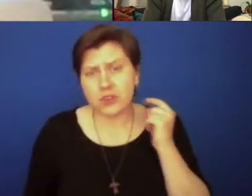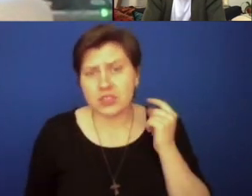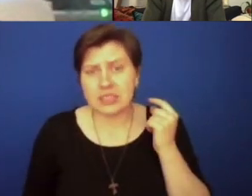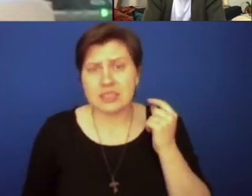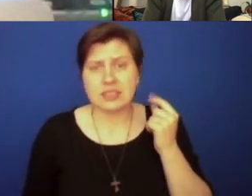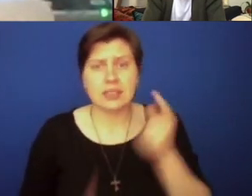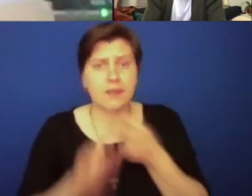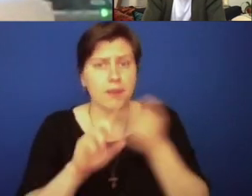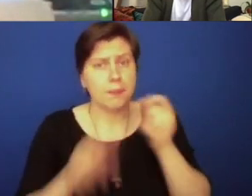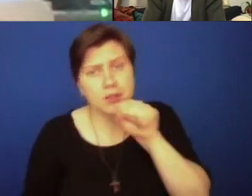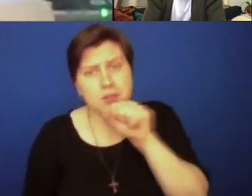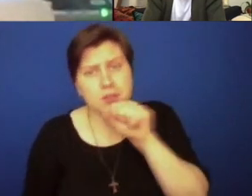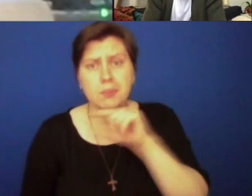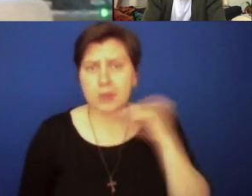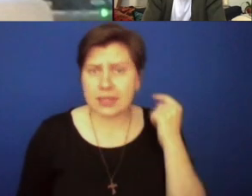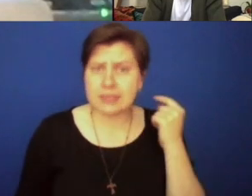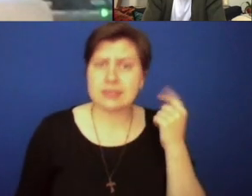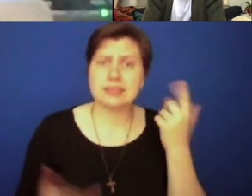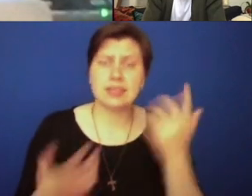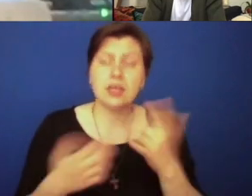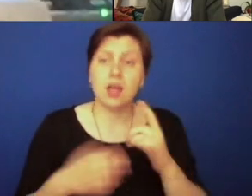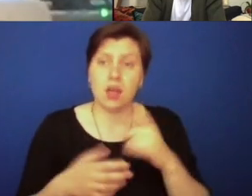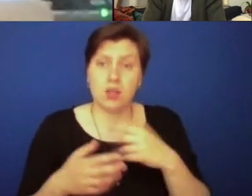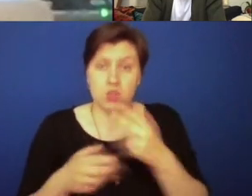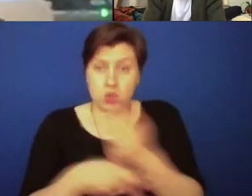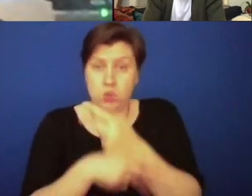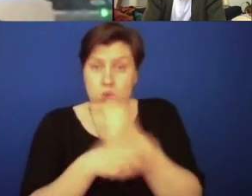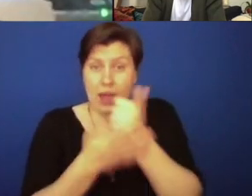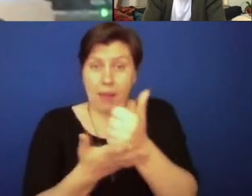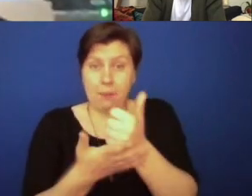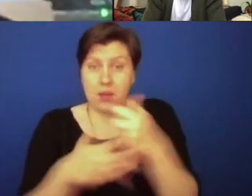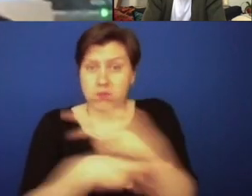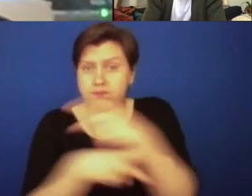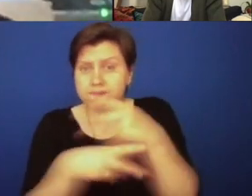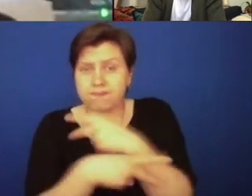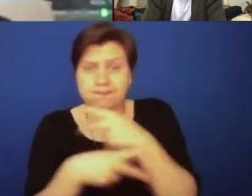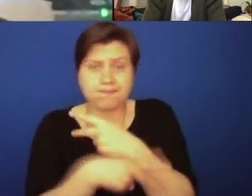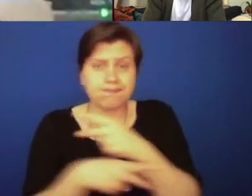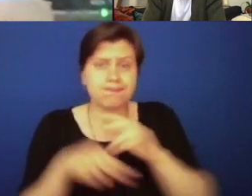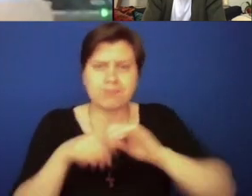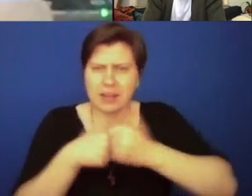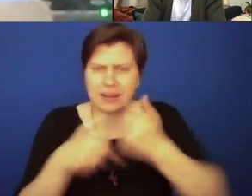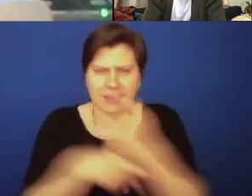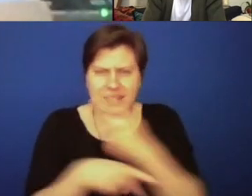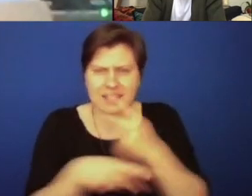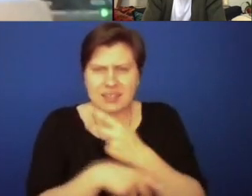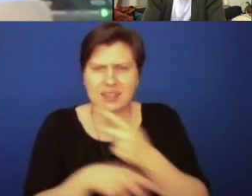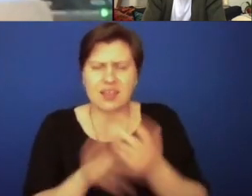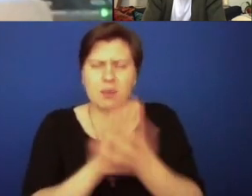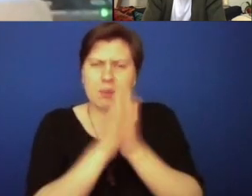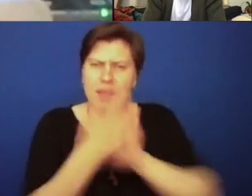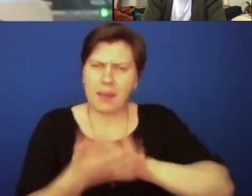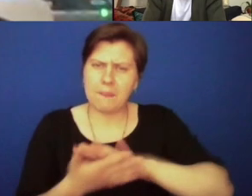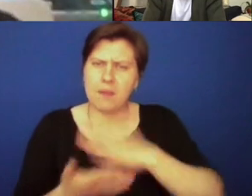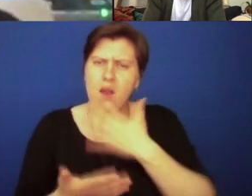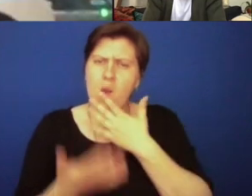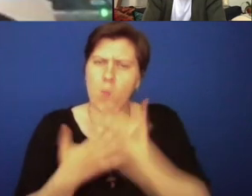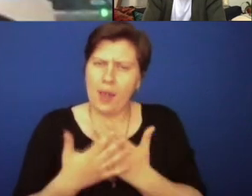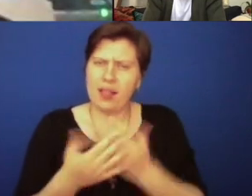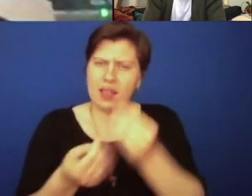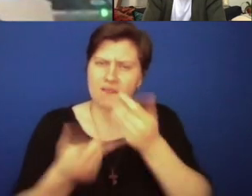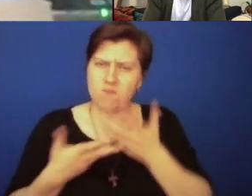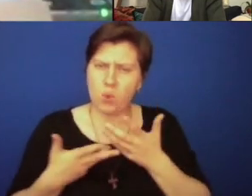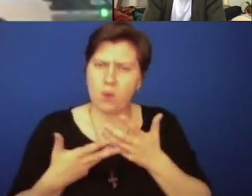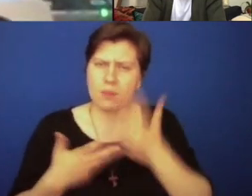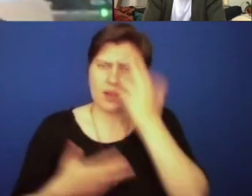clergy, from the hierarchy, from our bishops, our priests, our clergy, to help navigate. And how do we navigate these issues? And how do we become well